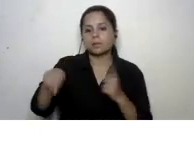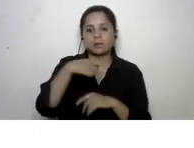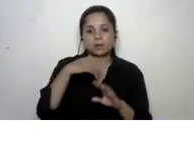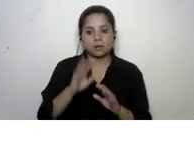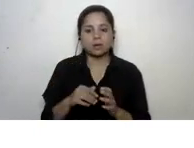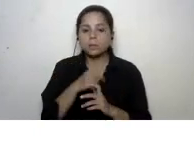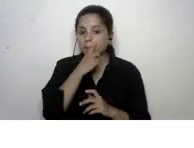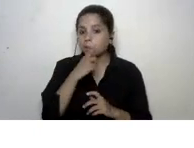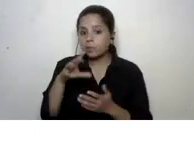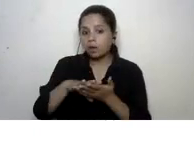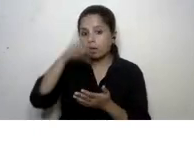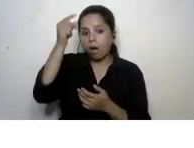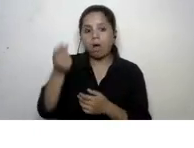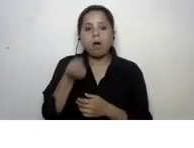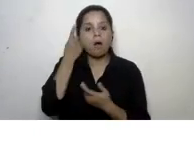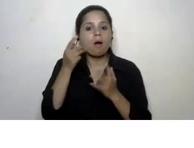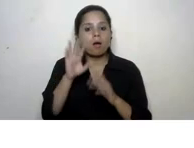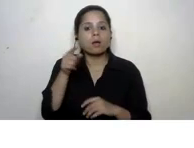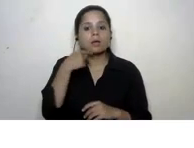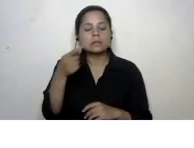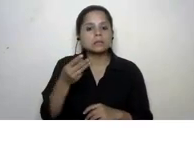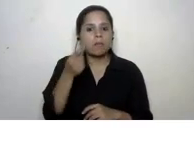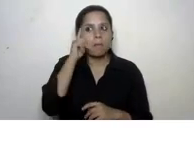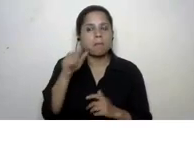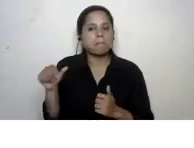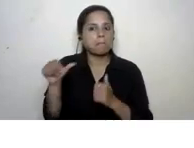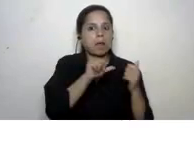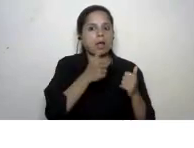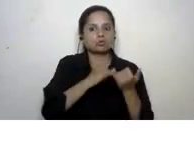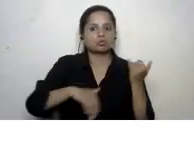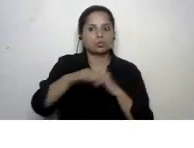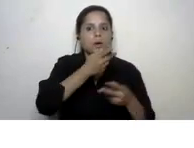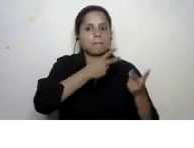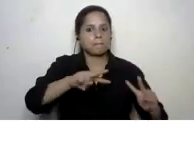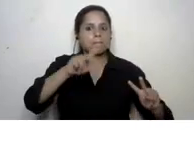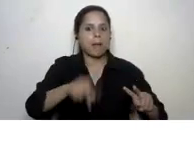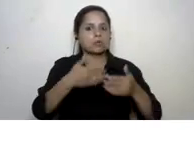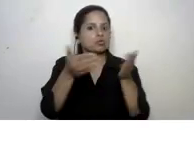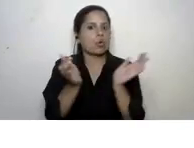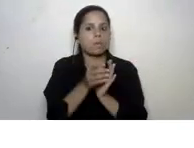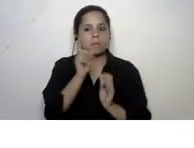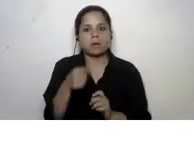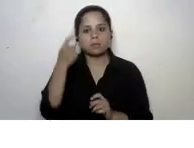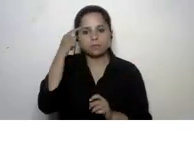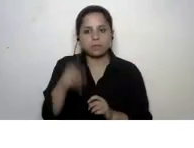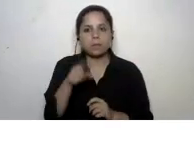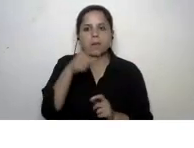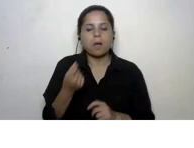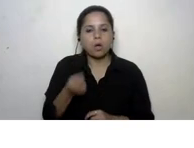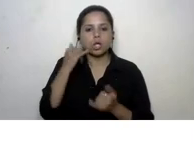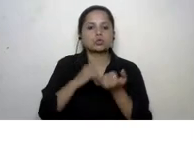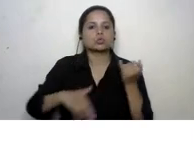learners start realizing that they do owe something back to their society back to the communities so it fosters a sense of social